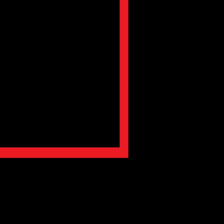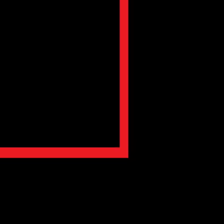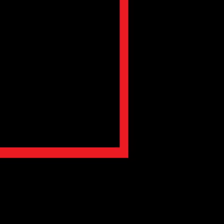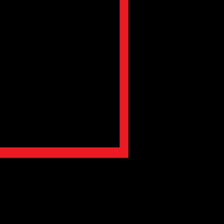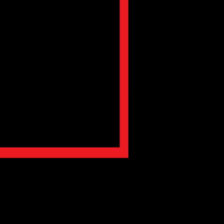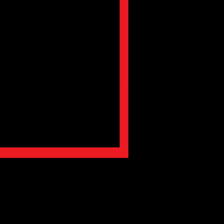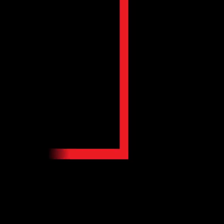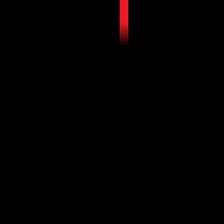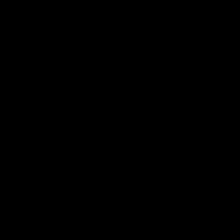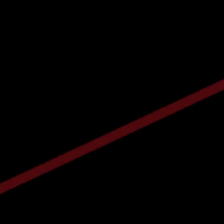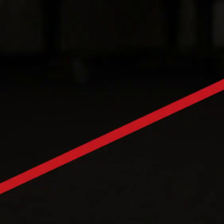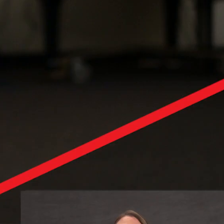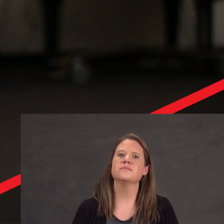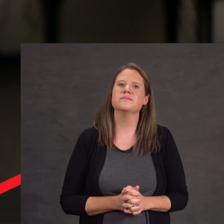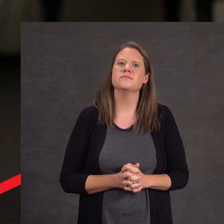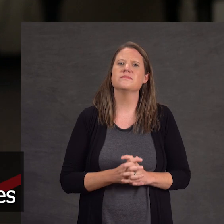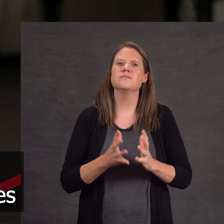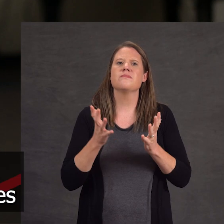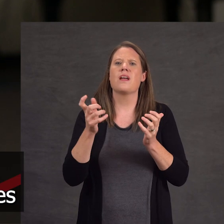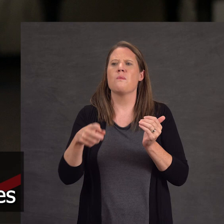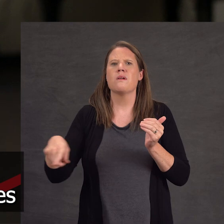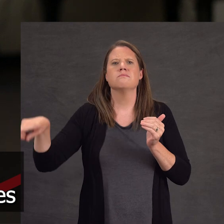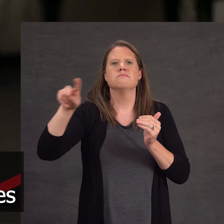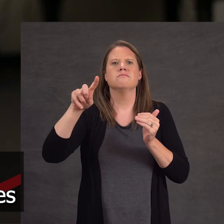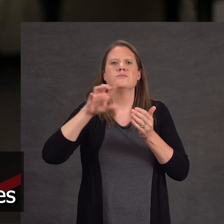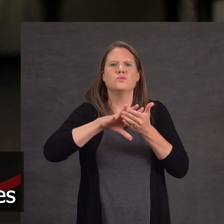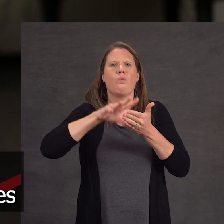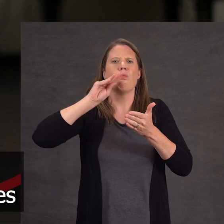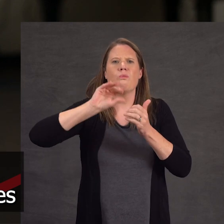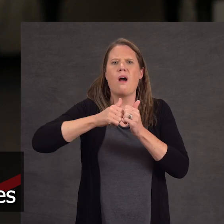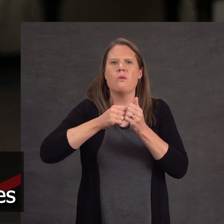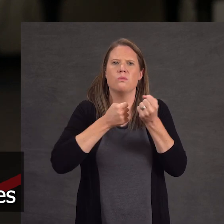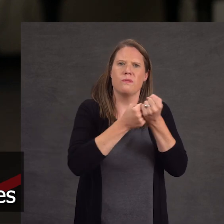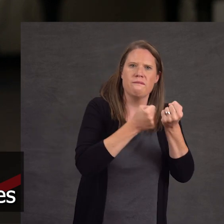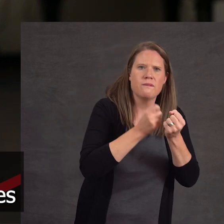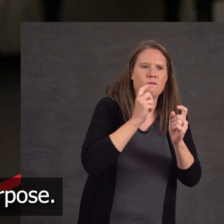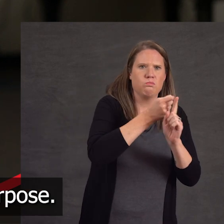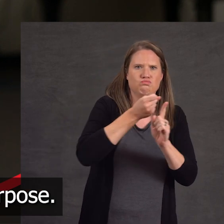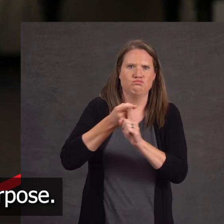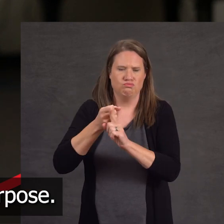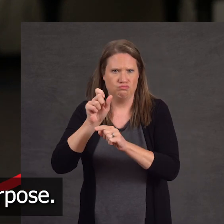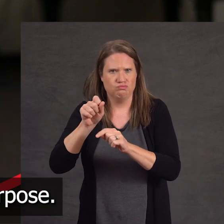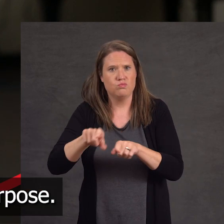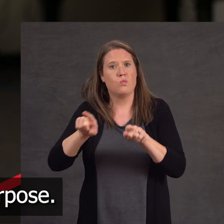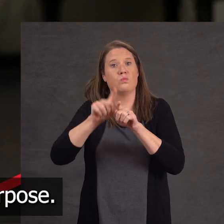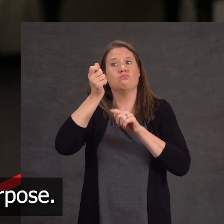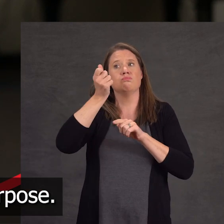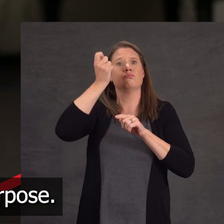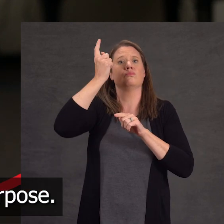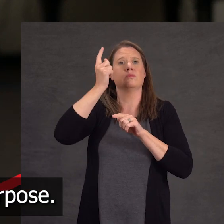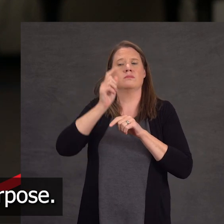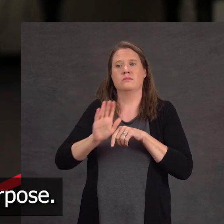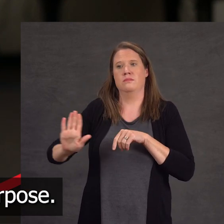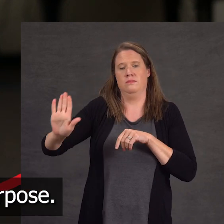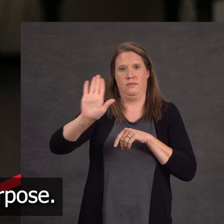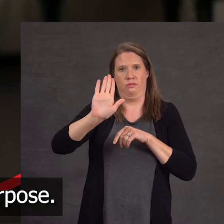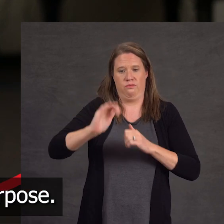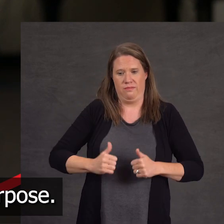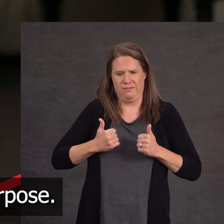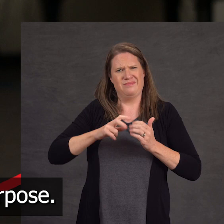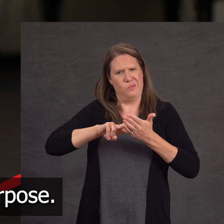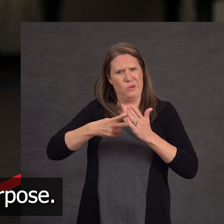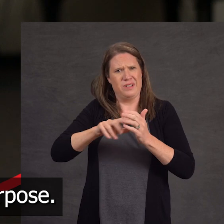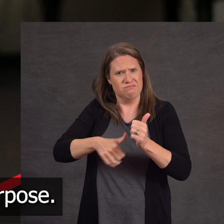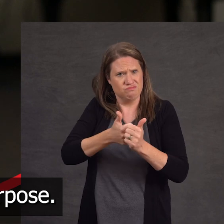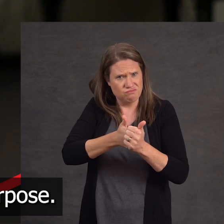1973 Rebecca in an auditorium I want them to learn to advocate for themselves and to realize they have a